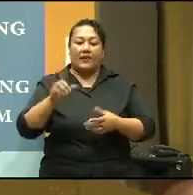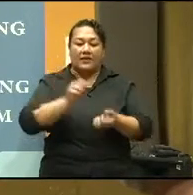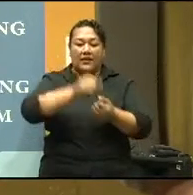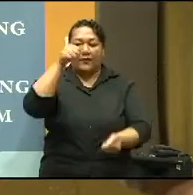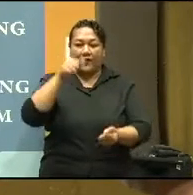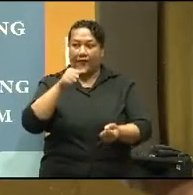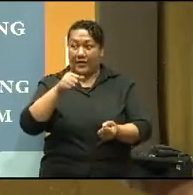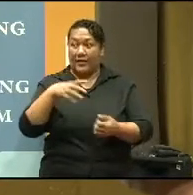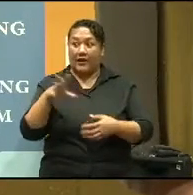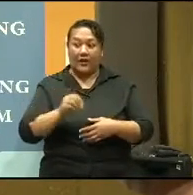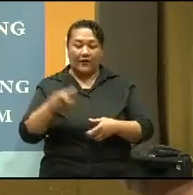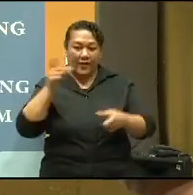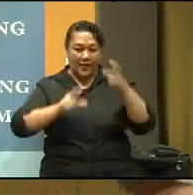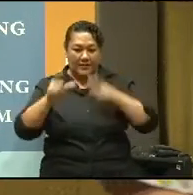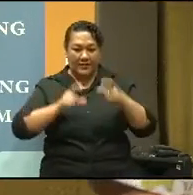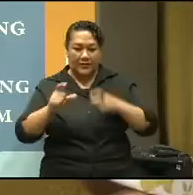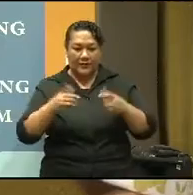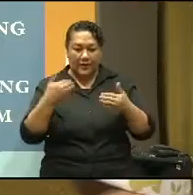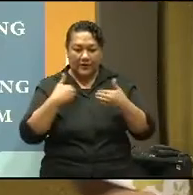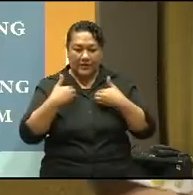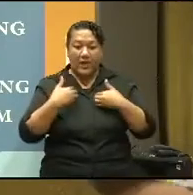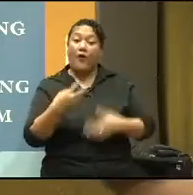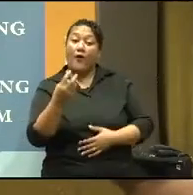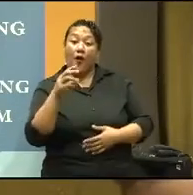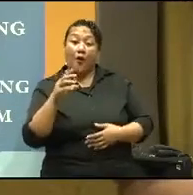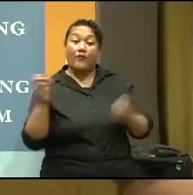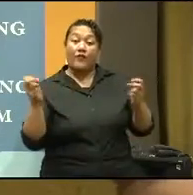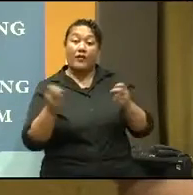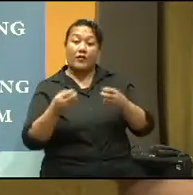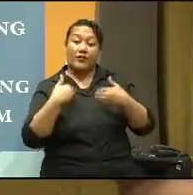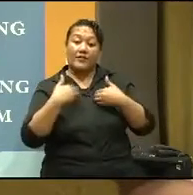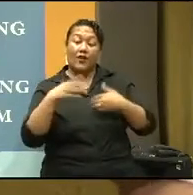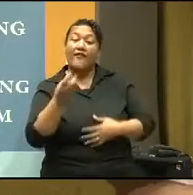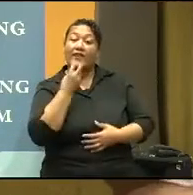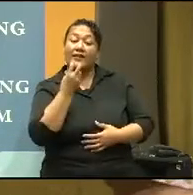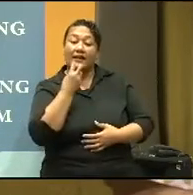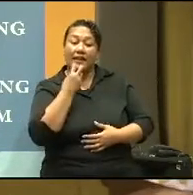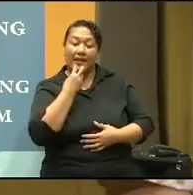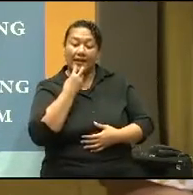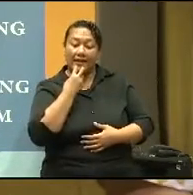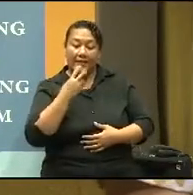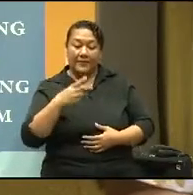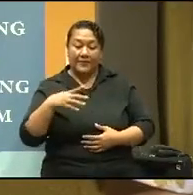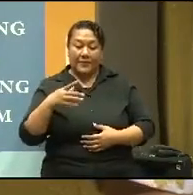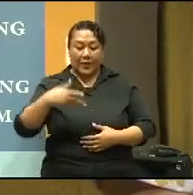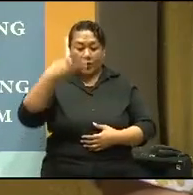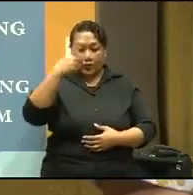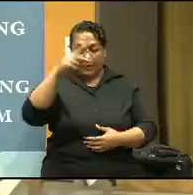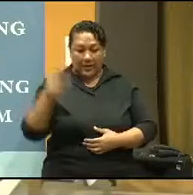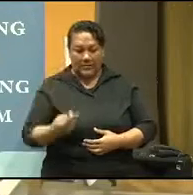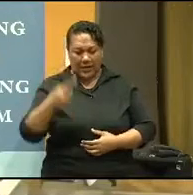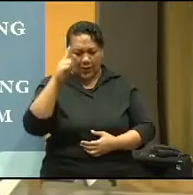In 1988, he moved to Chemistry Department at University of Adelaide and continued discipline research and teaching until 2001.